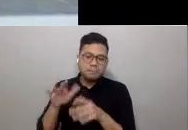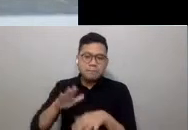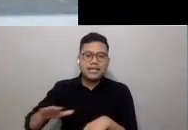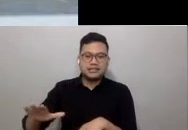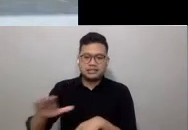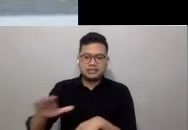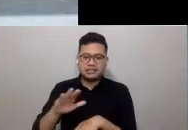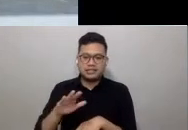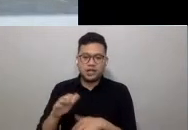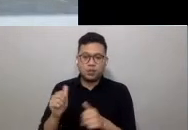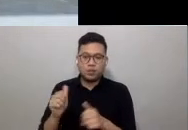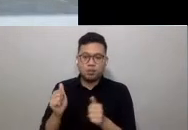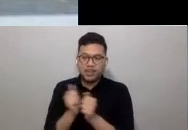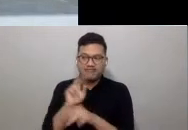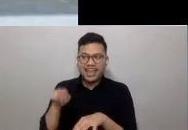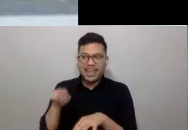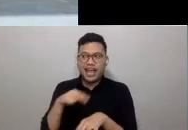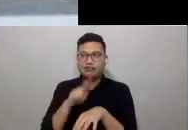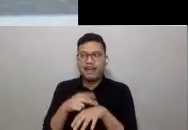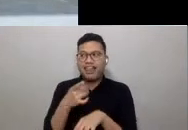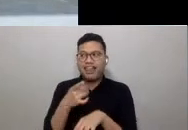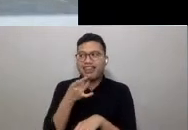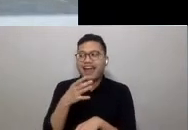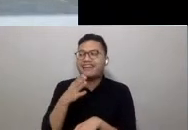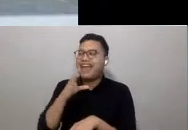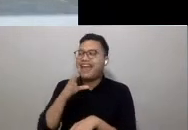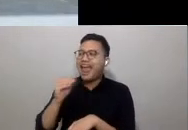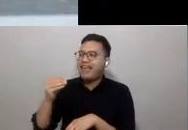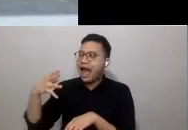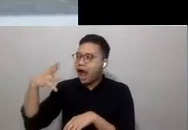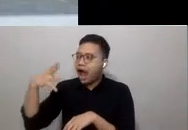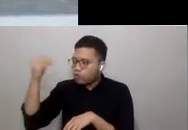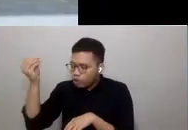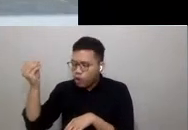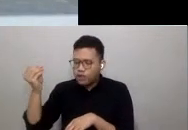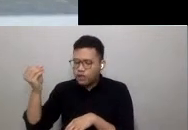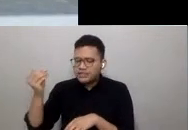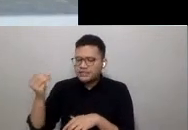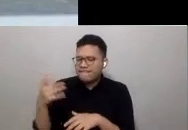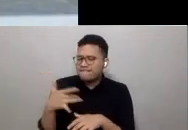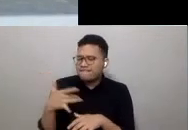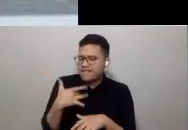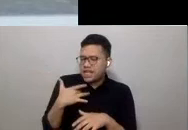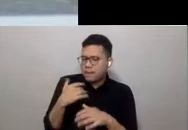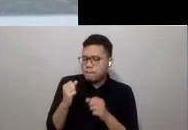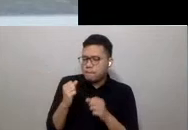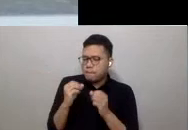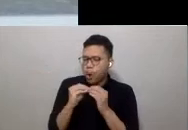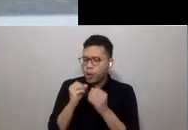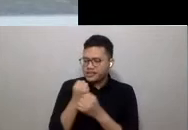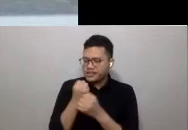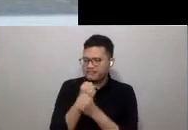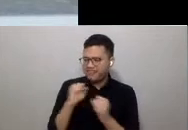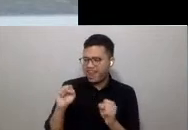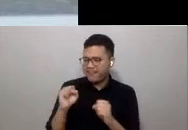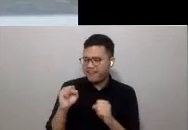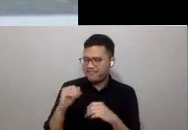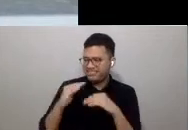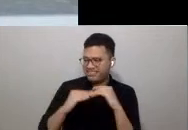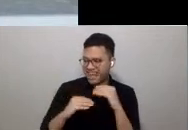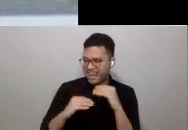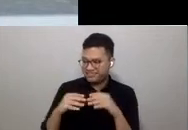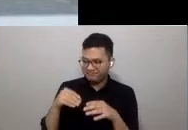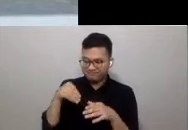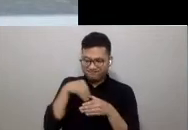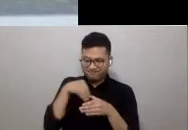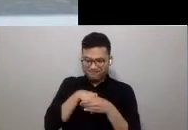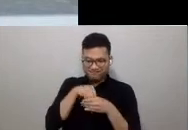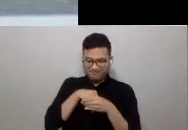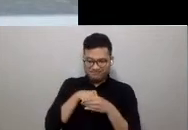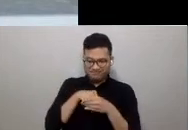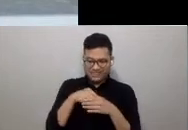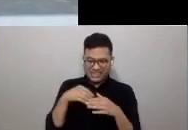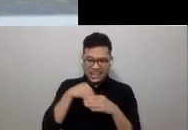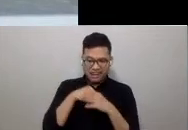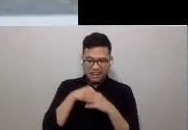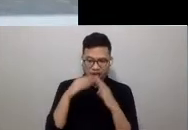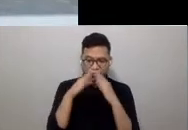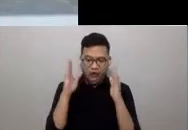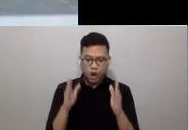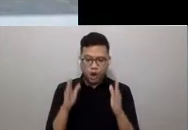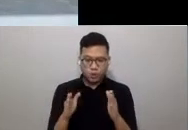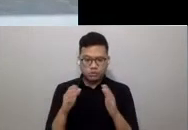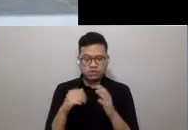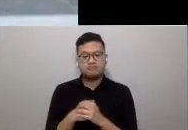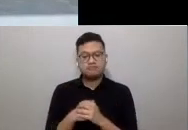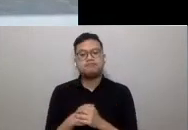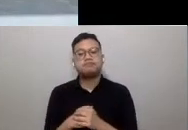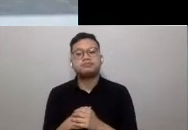is sometimes safer than being indoors. But such de-densification exercises has also extended to street